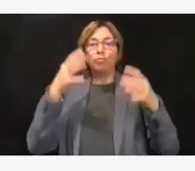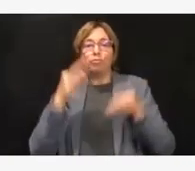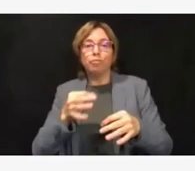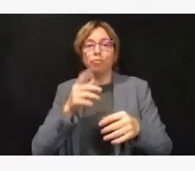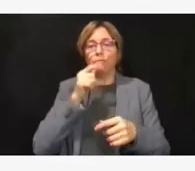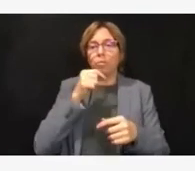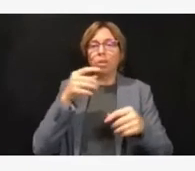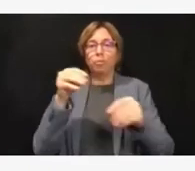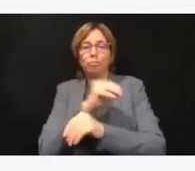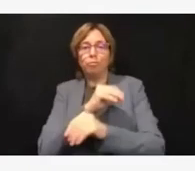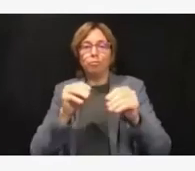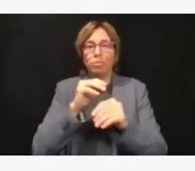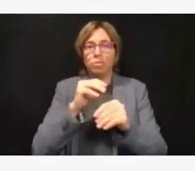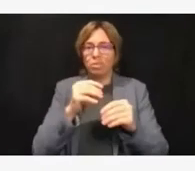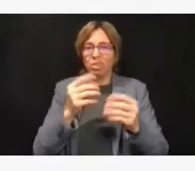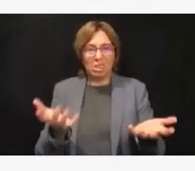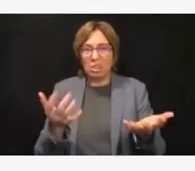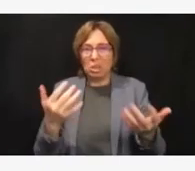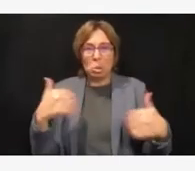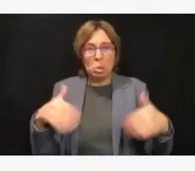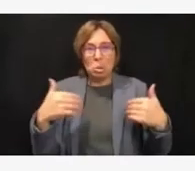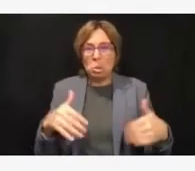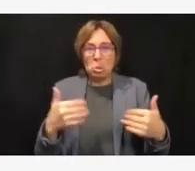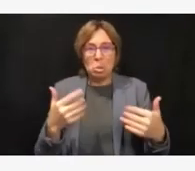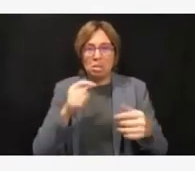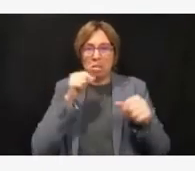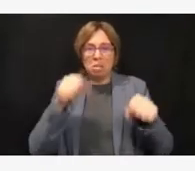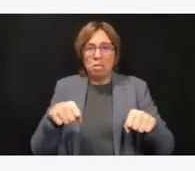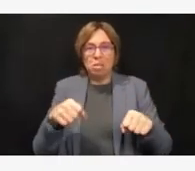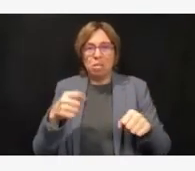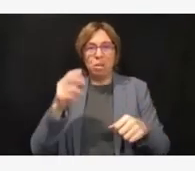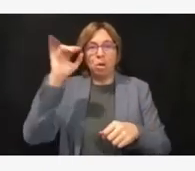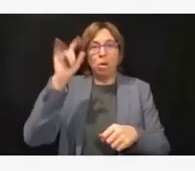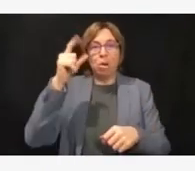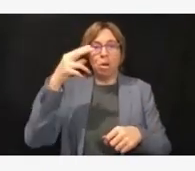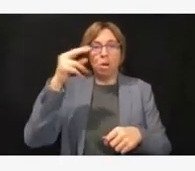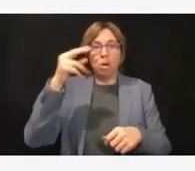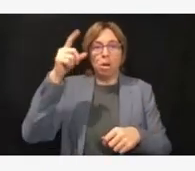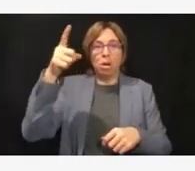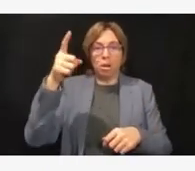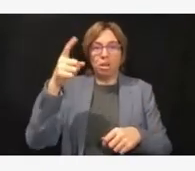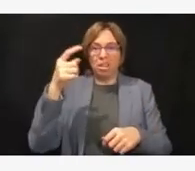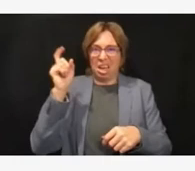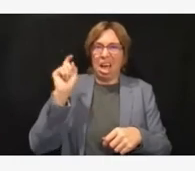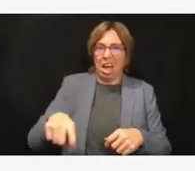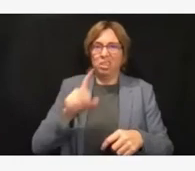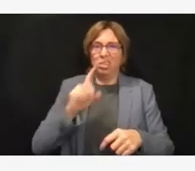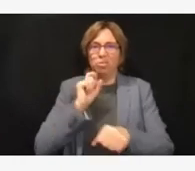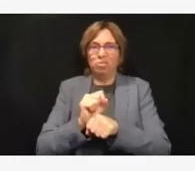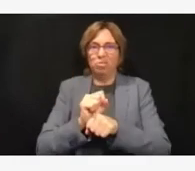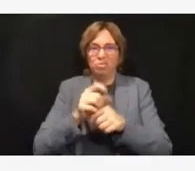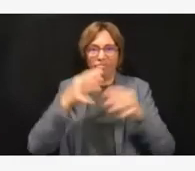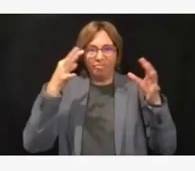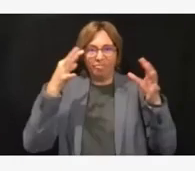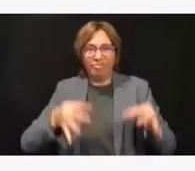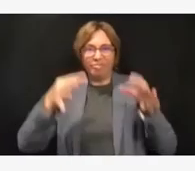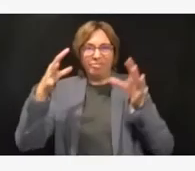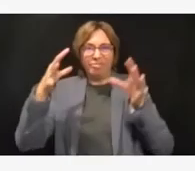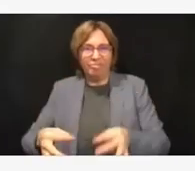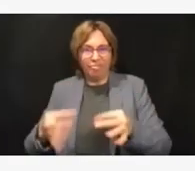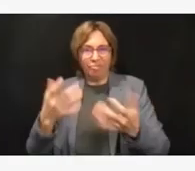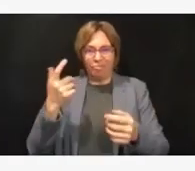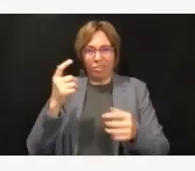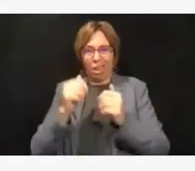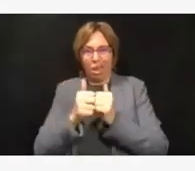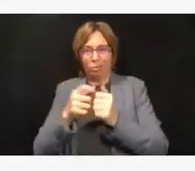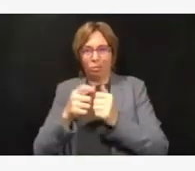Idaho. And we had to bring in people from outpatient clinics to come in and help in the hospital, and we had to have our